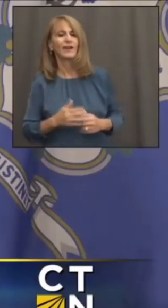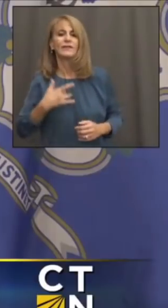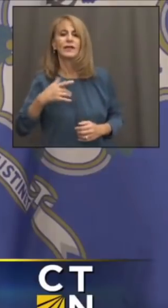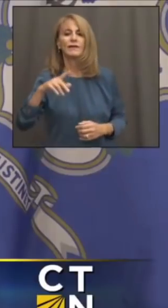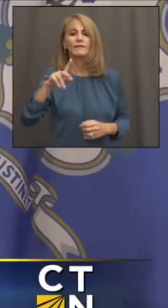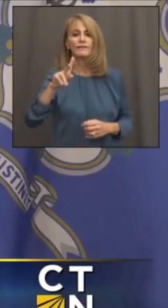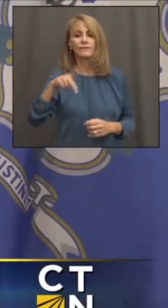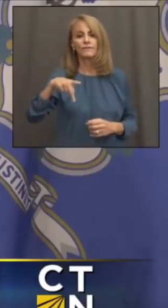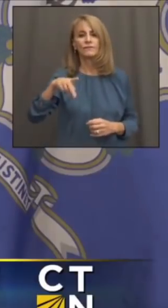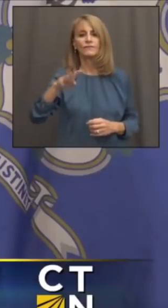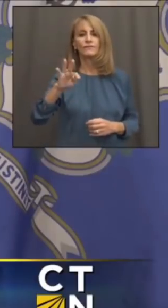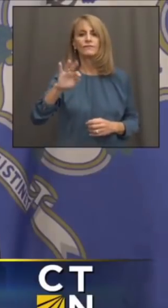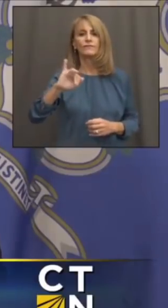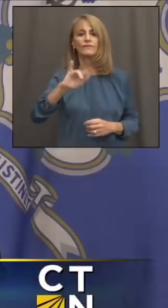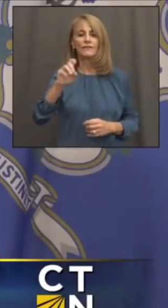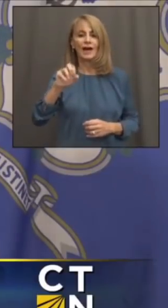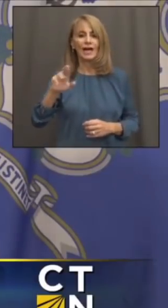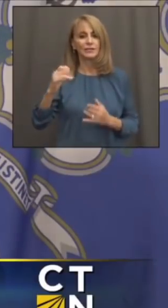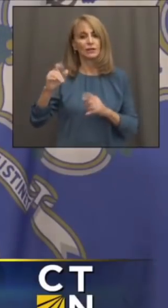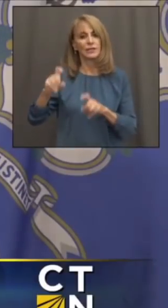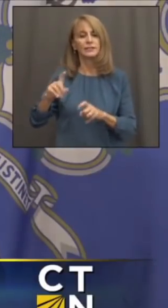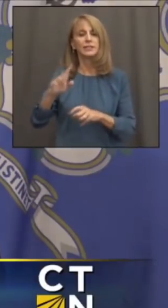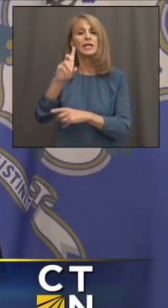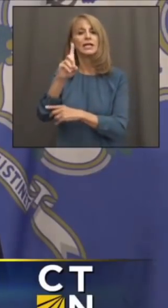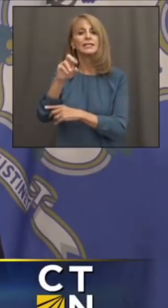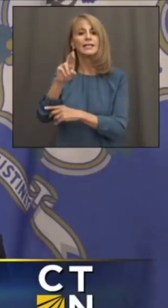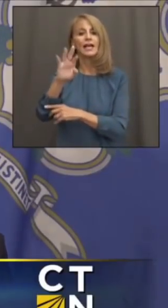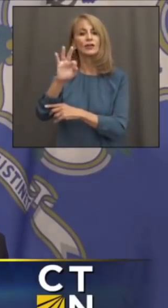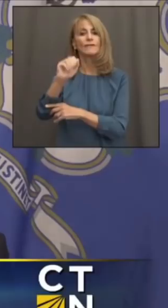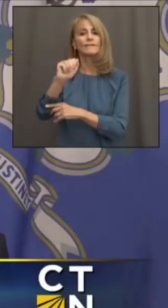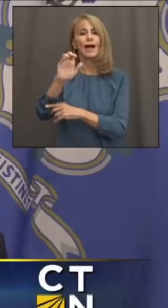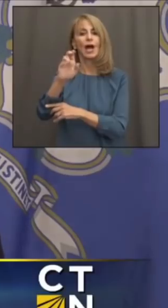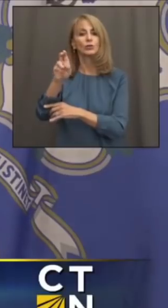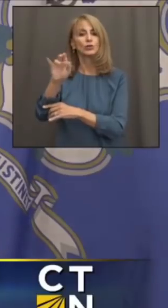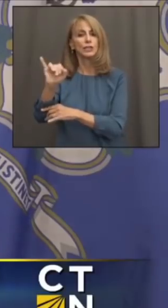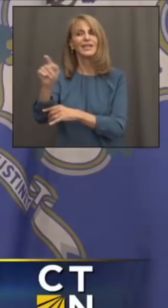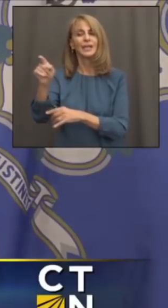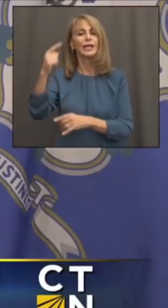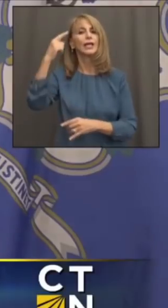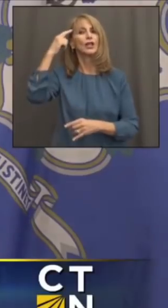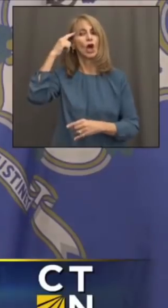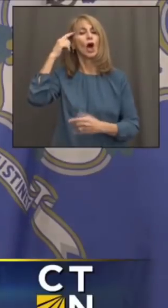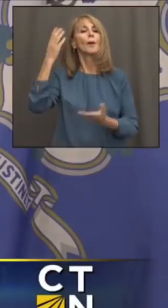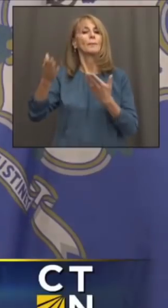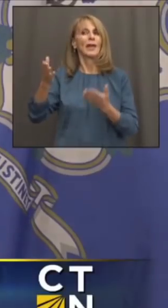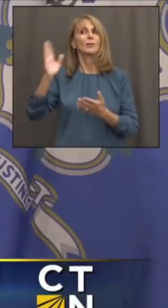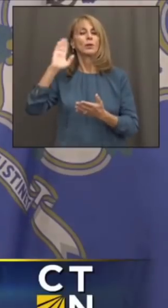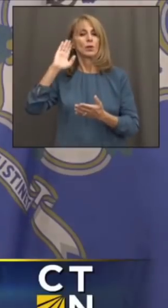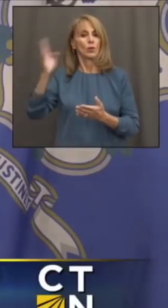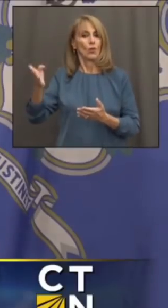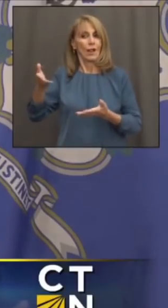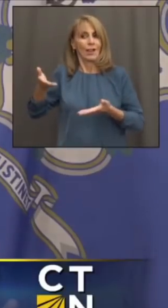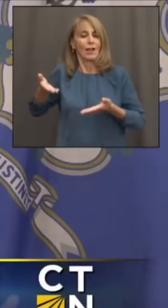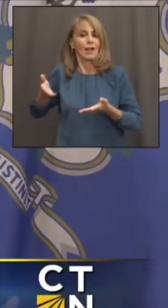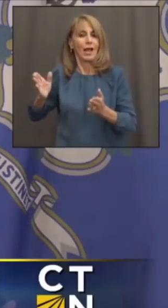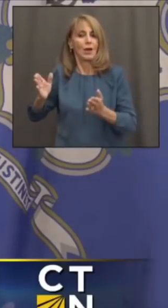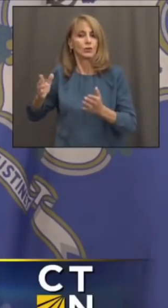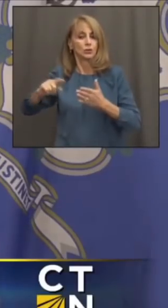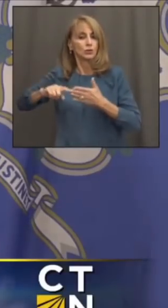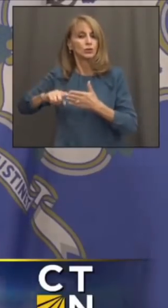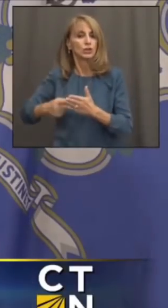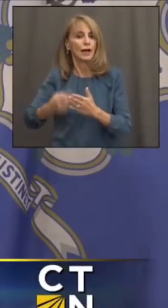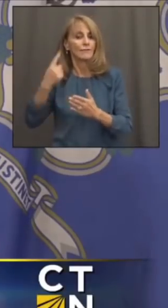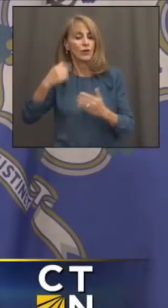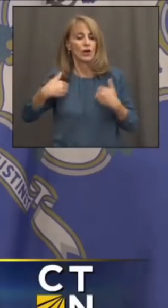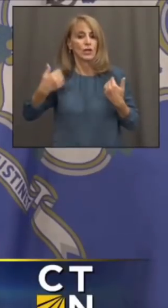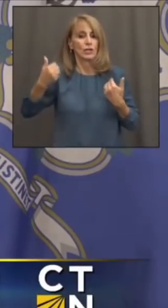is being tested right now. Dr. Fauci told us he thought we might get some sort of a green light on, at least for a